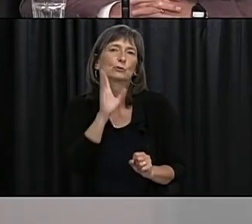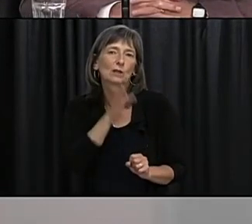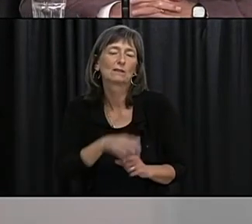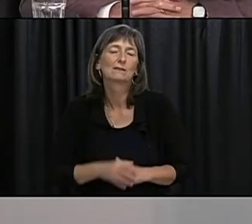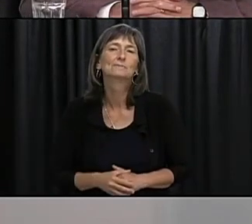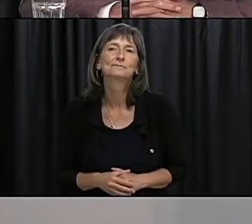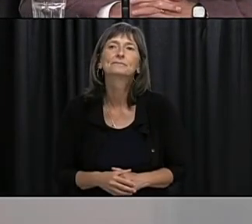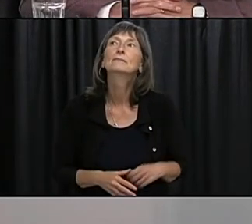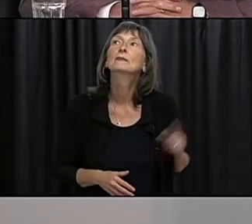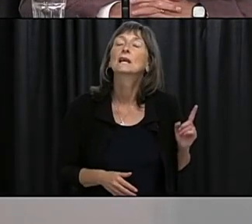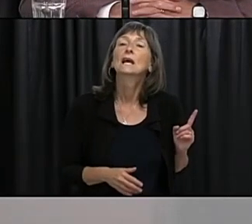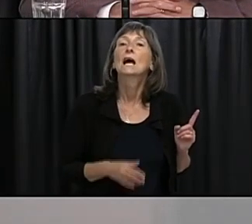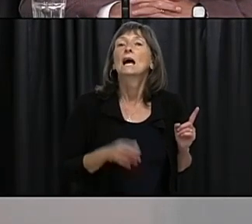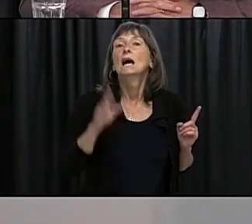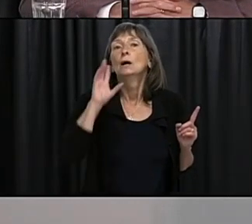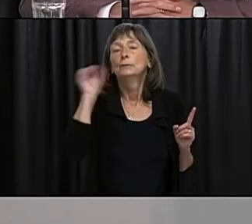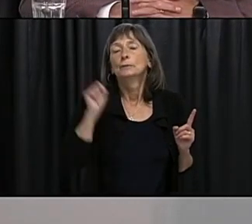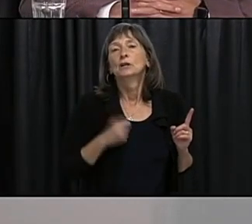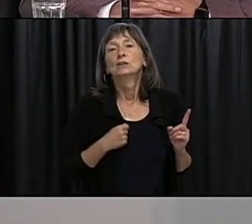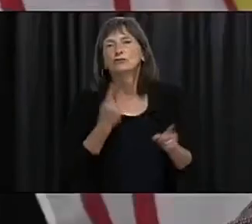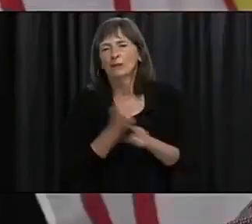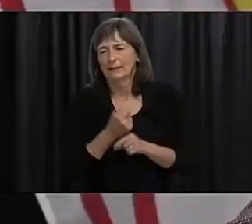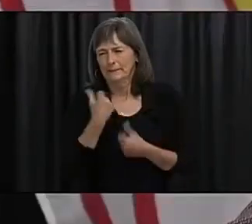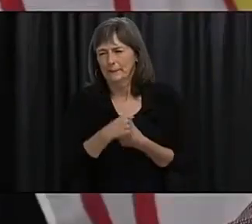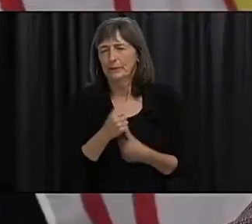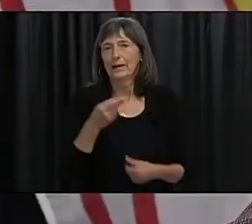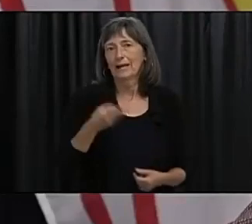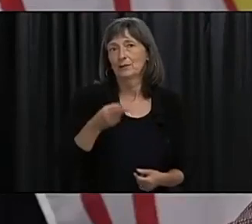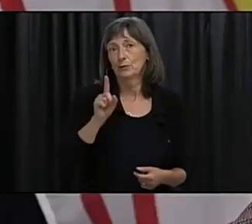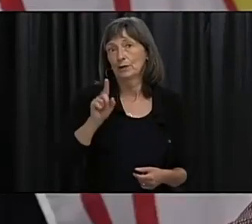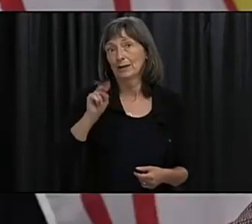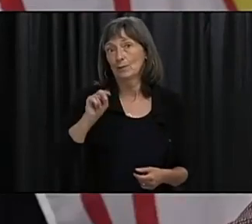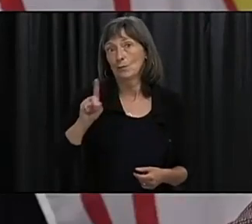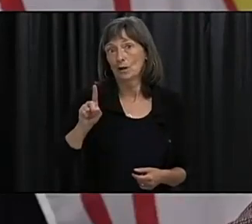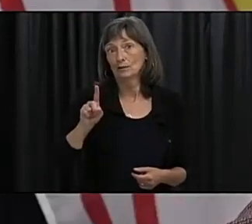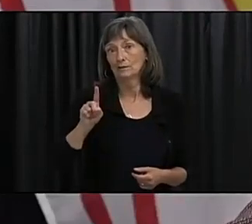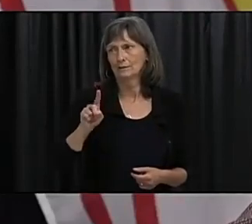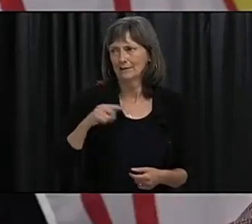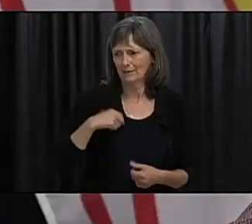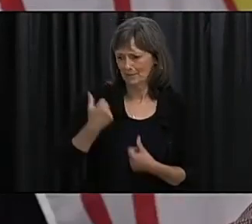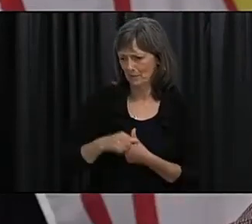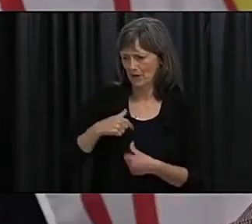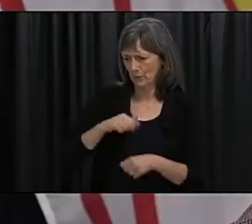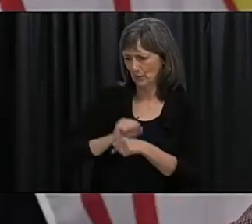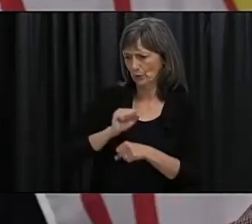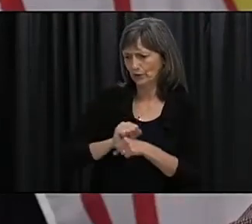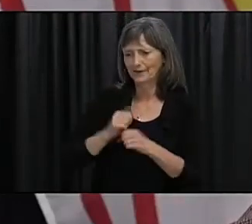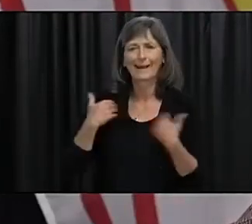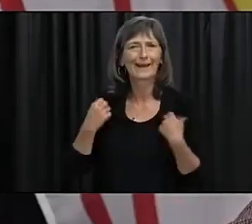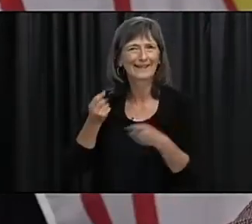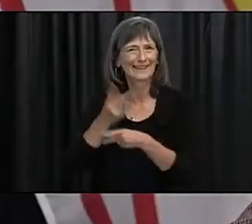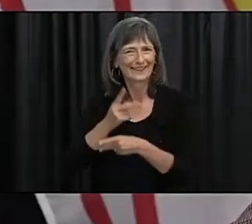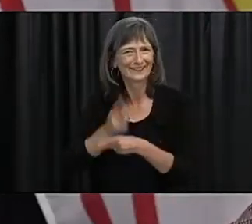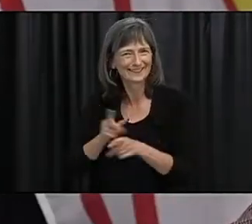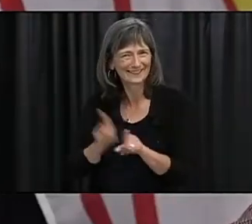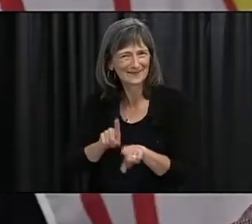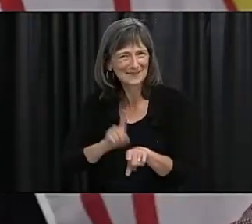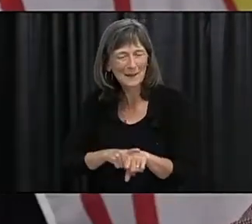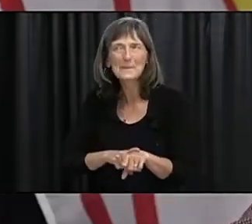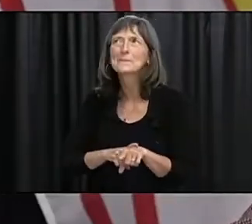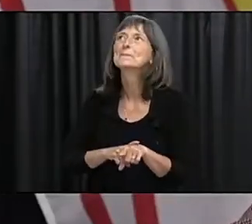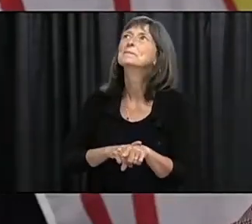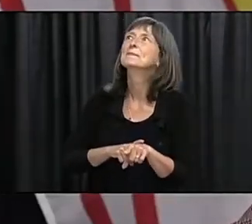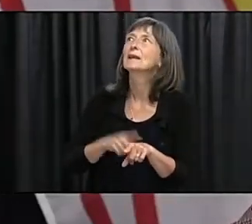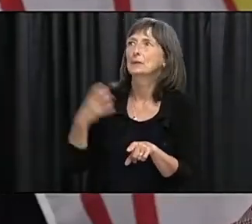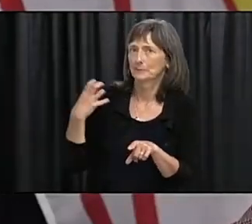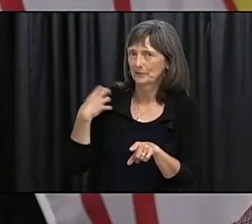just reminds us you know back around H1N1 and I remember at my time in the healthcare system at that particular point in time and certainly the minister was